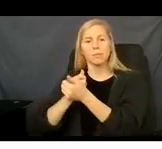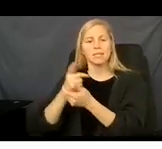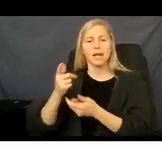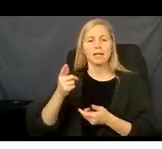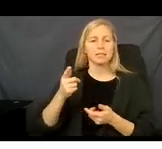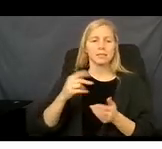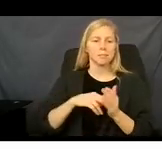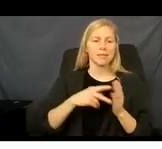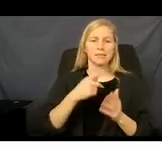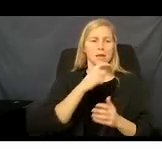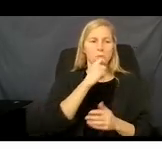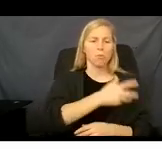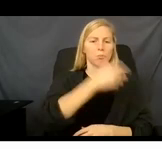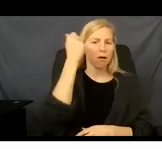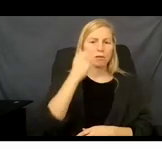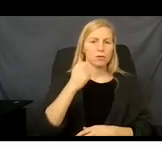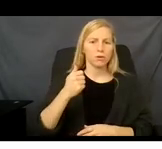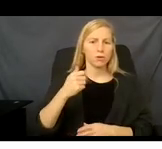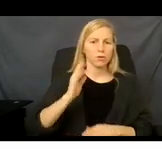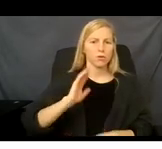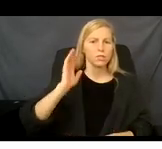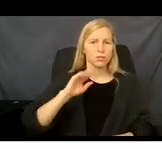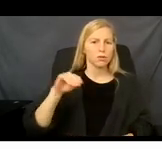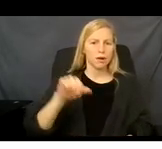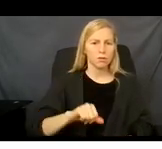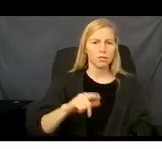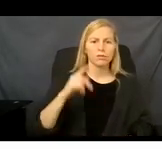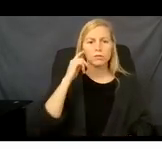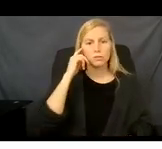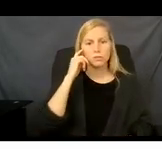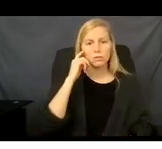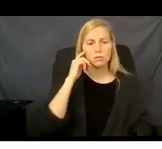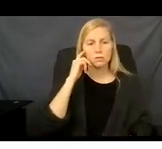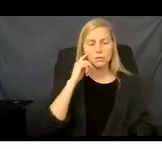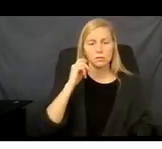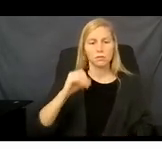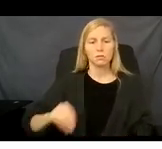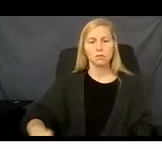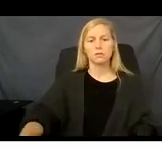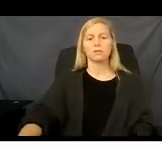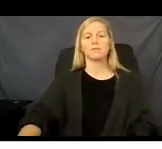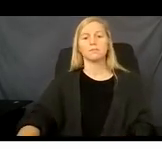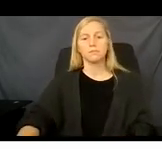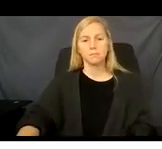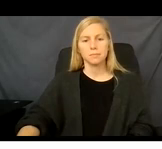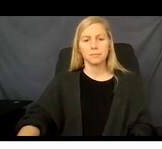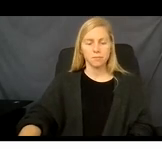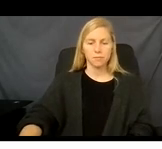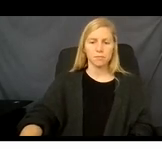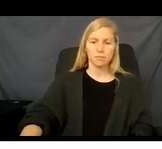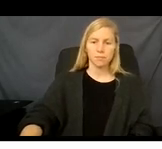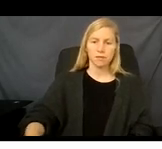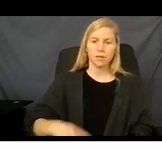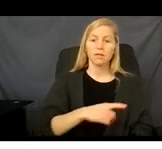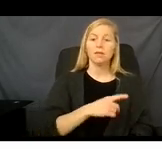that time, your income was just $10,000. Come May, you realize that you're now making more